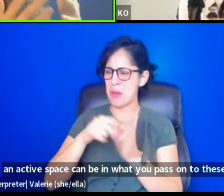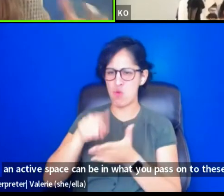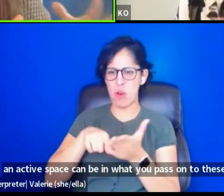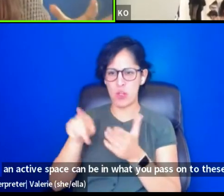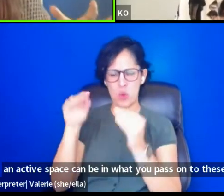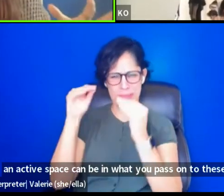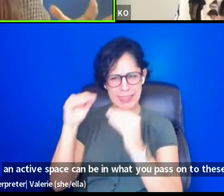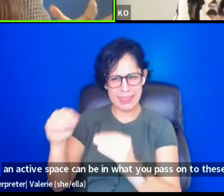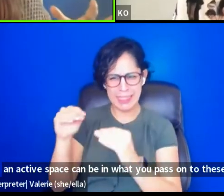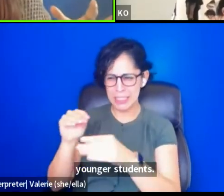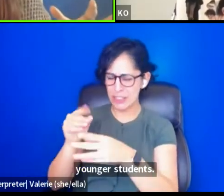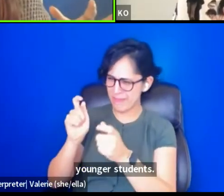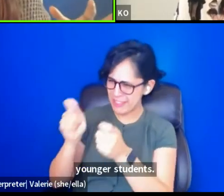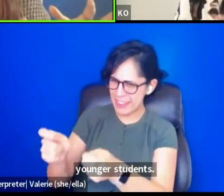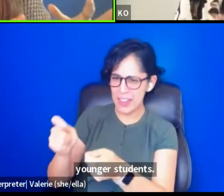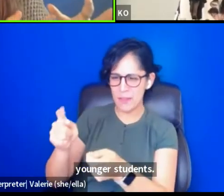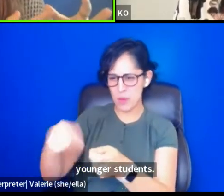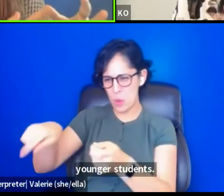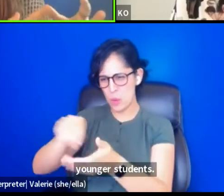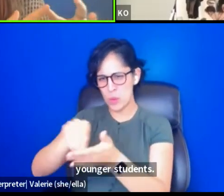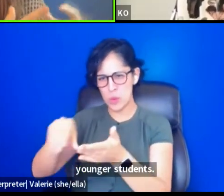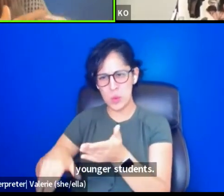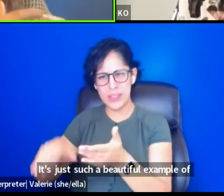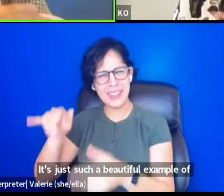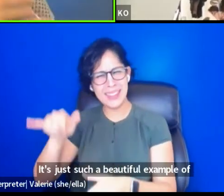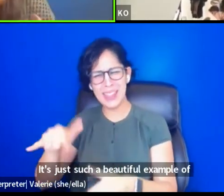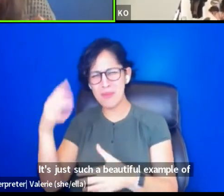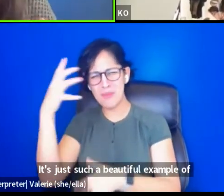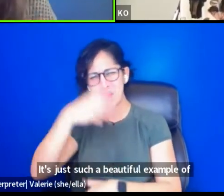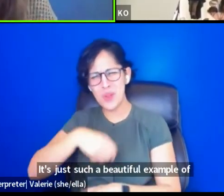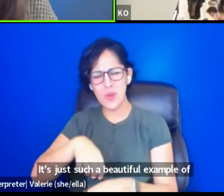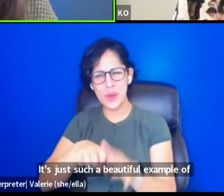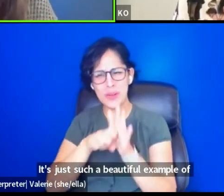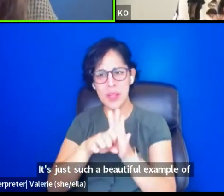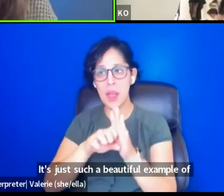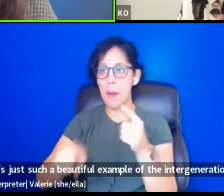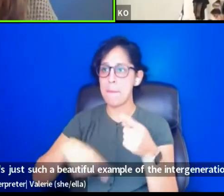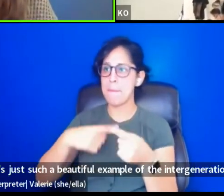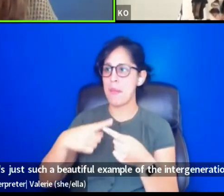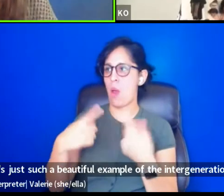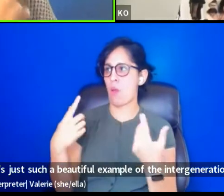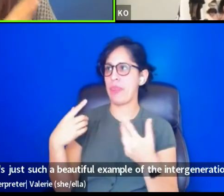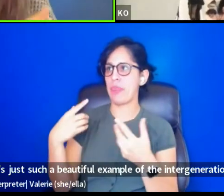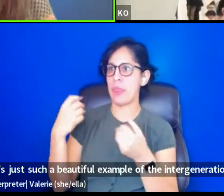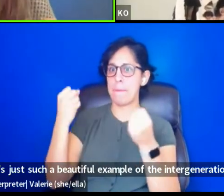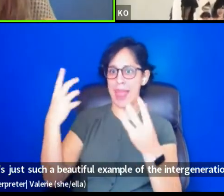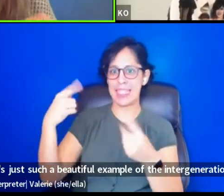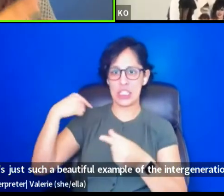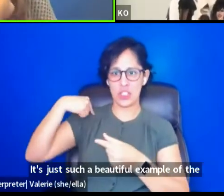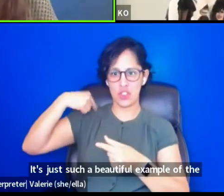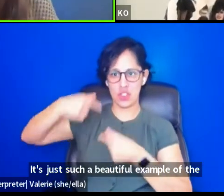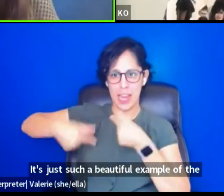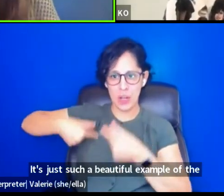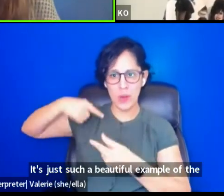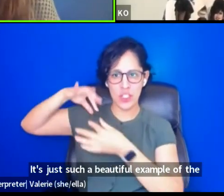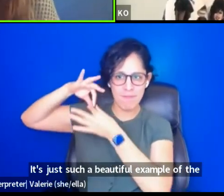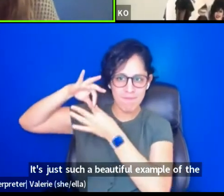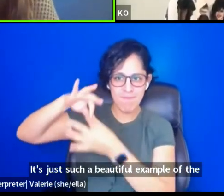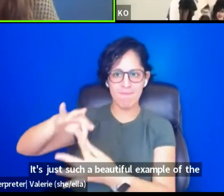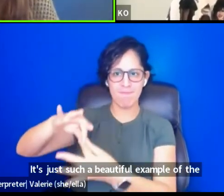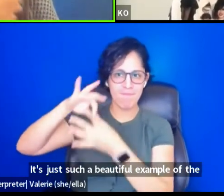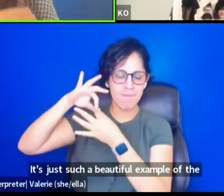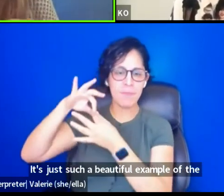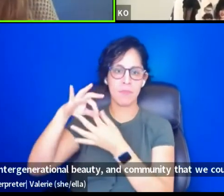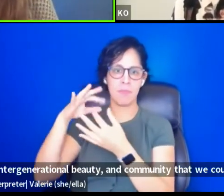beautiful example of the intergenerational beauty and community that we could have.